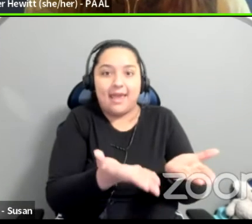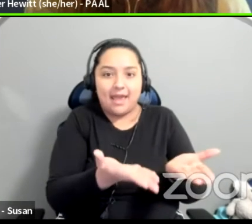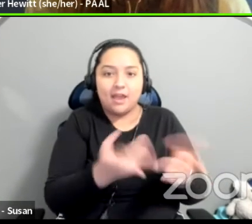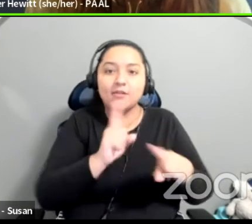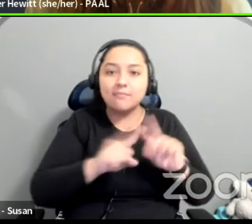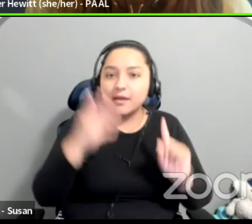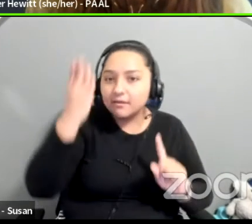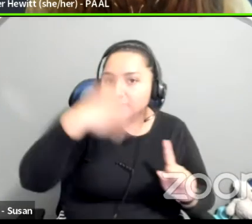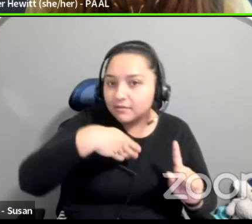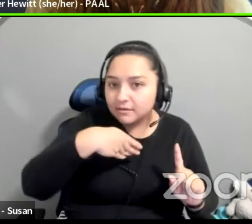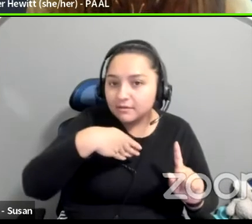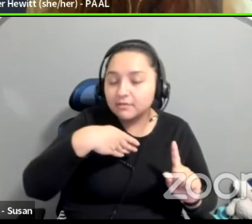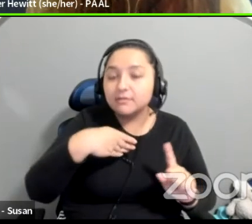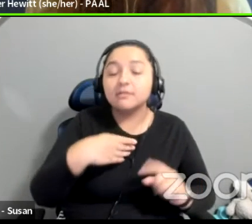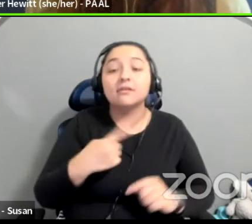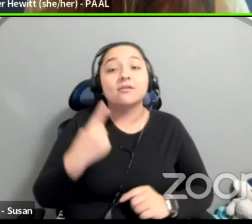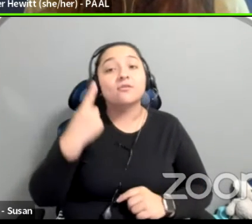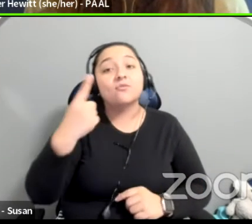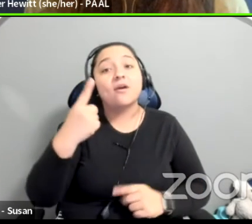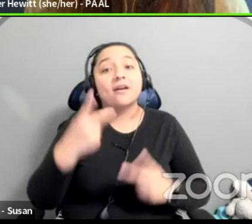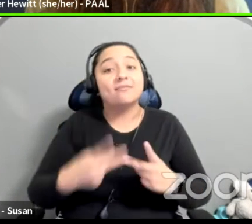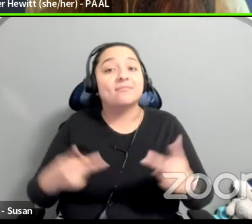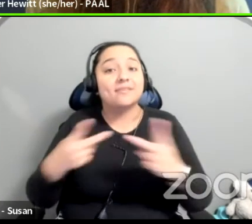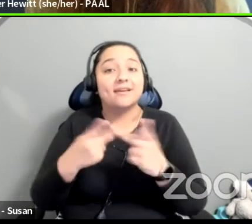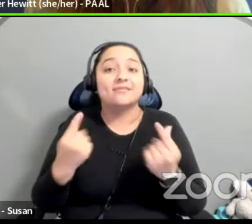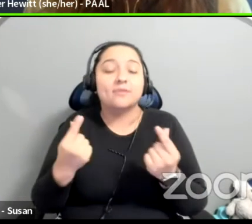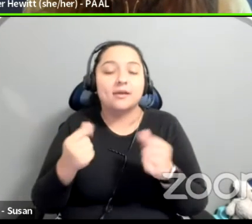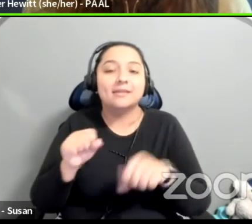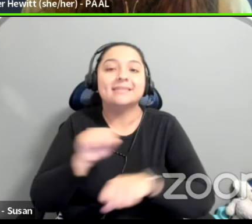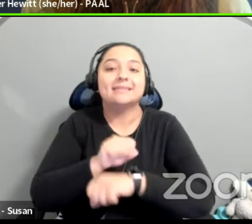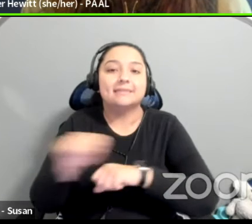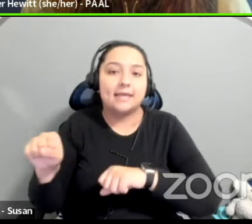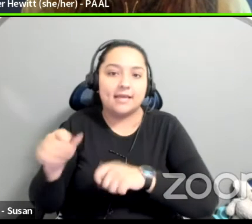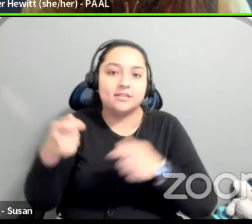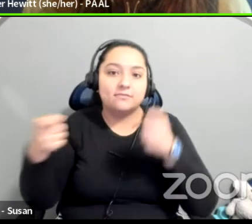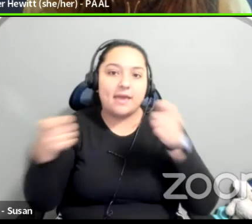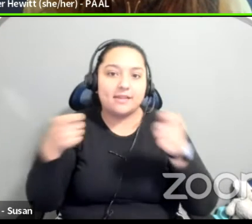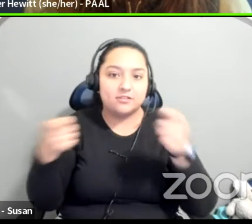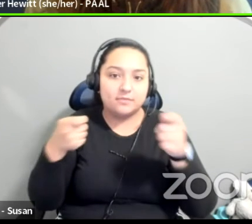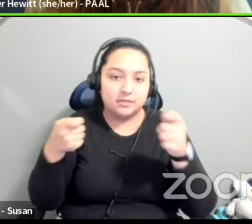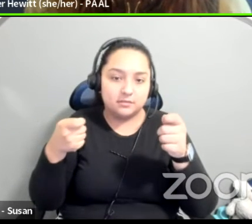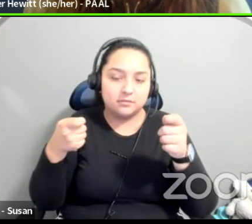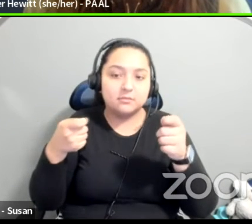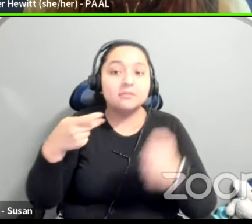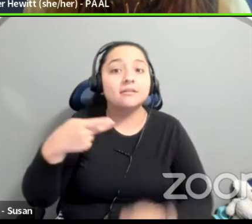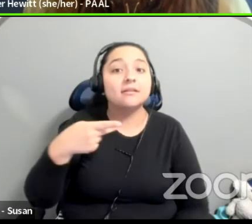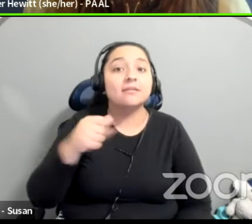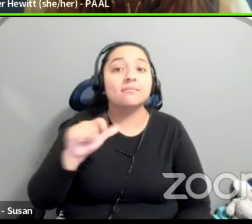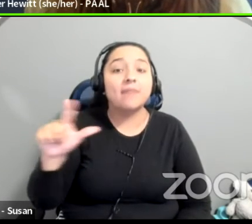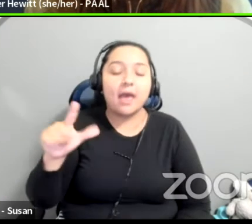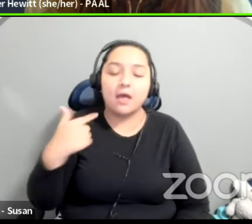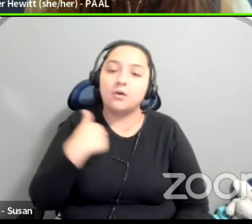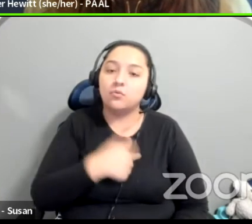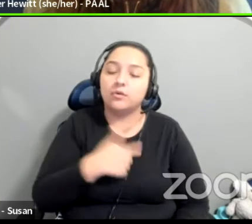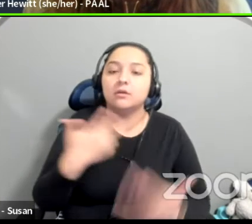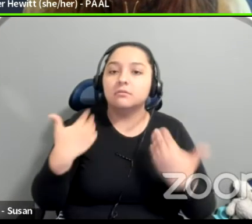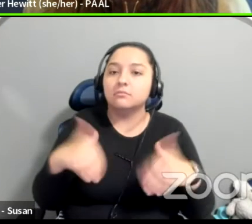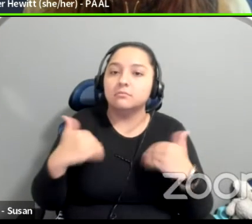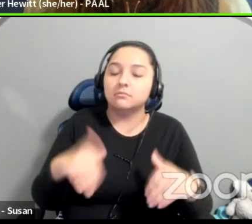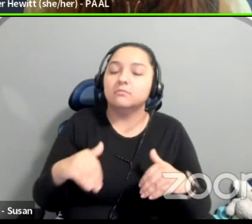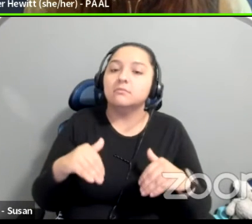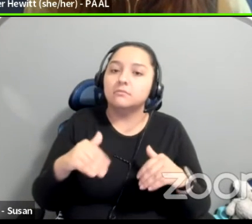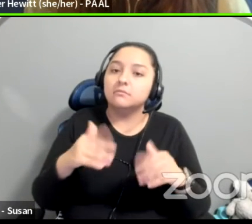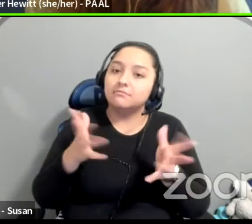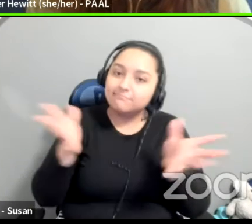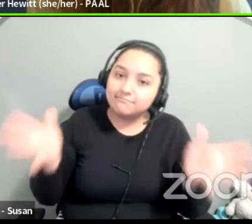of those places is stage management. Um, pal is a huge advocate for increasing stage management support. Um, that includes,